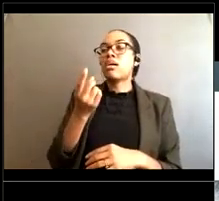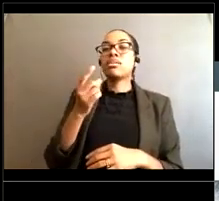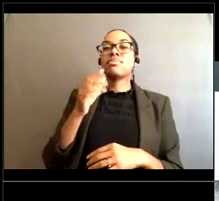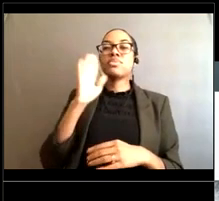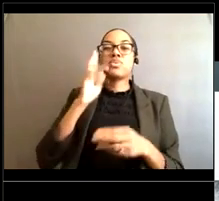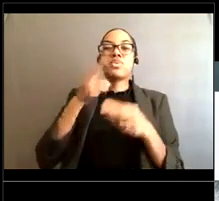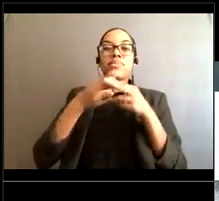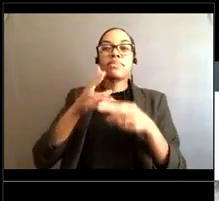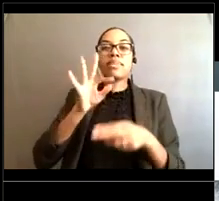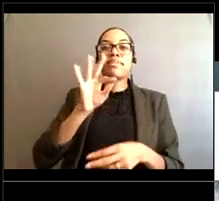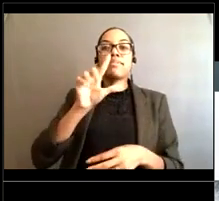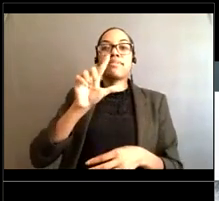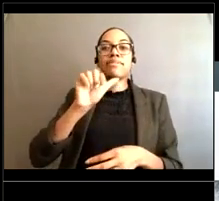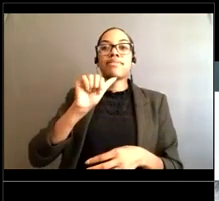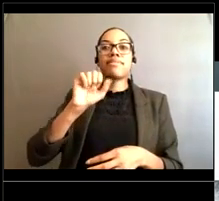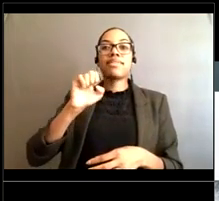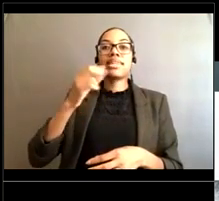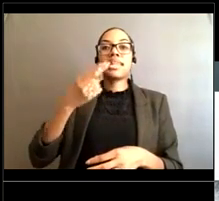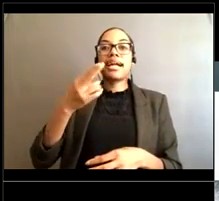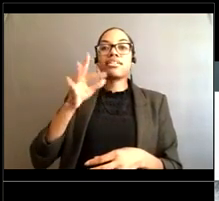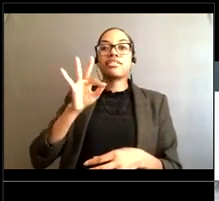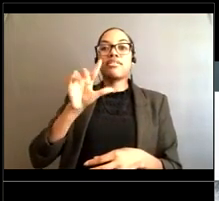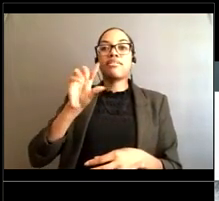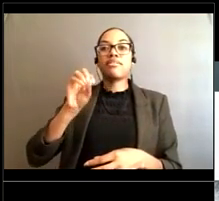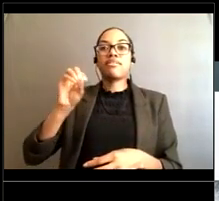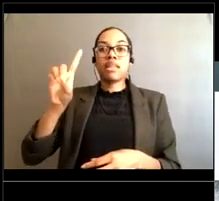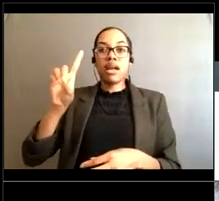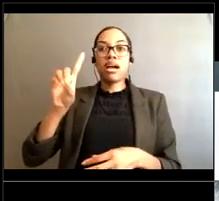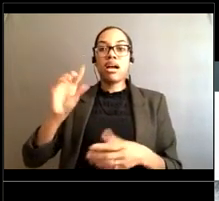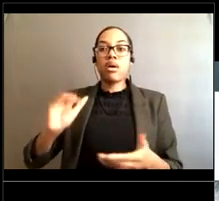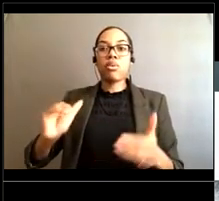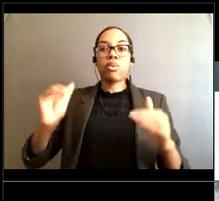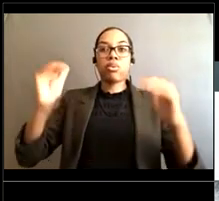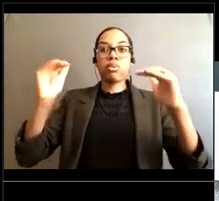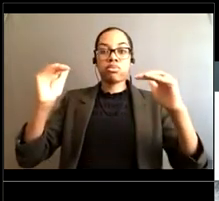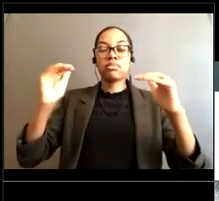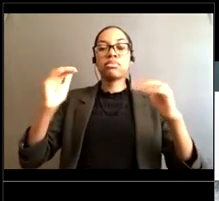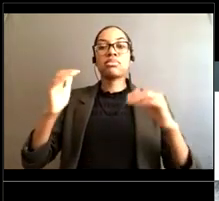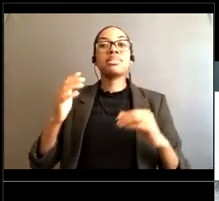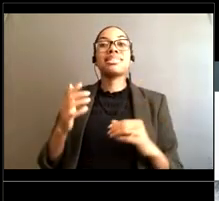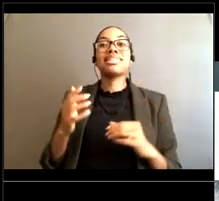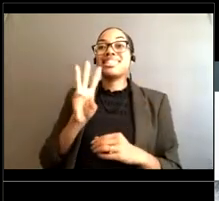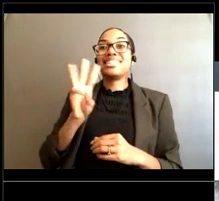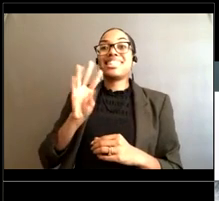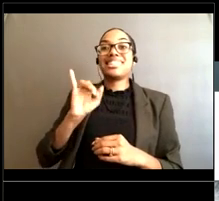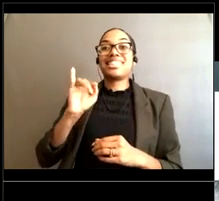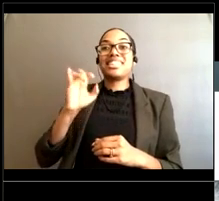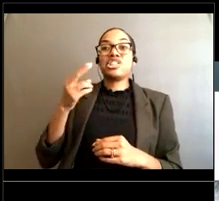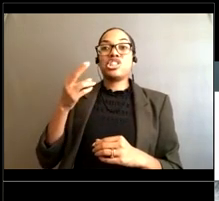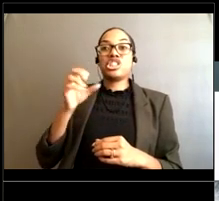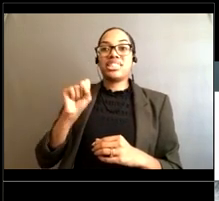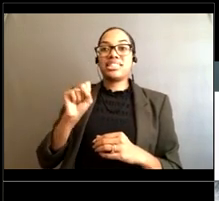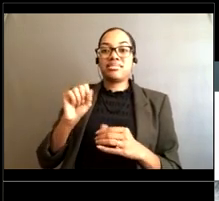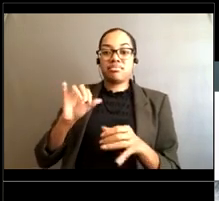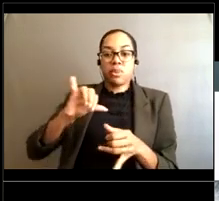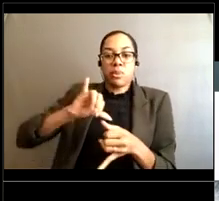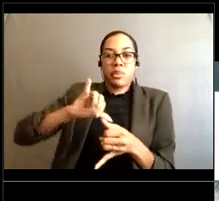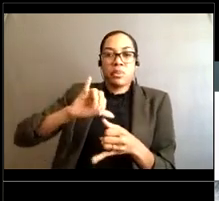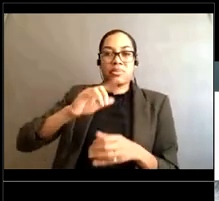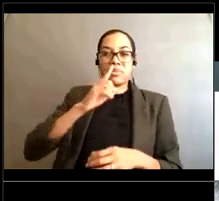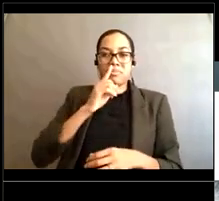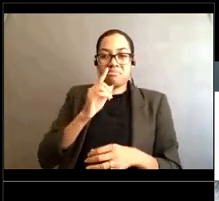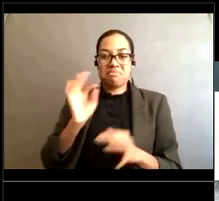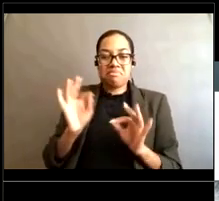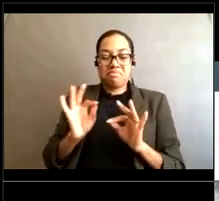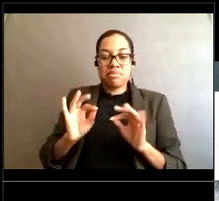And it can take as little as six inches of fast moving water to knock you off your feet and sweep you